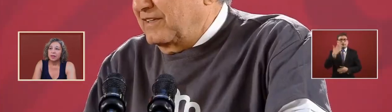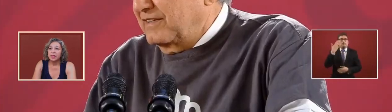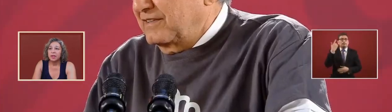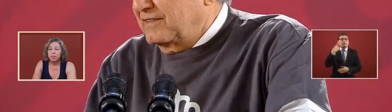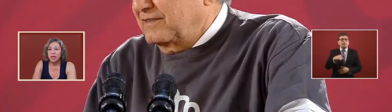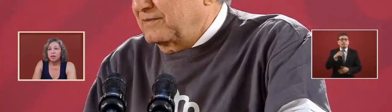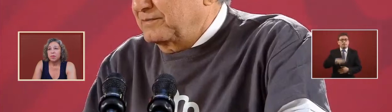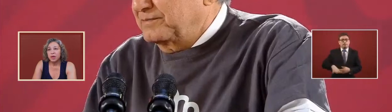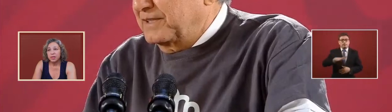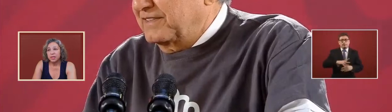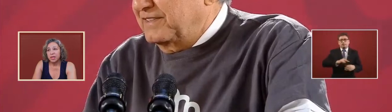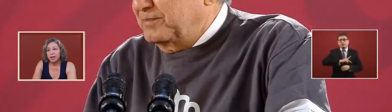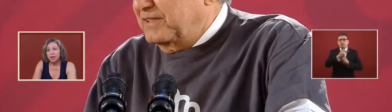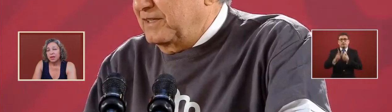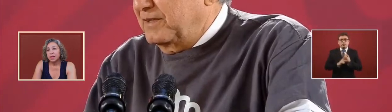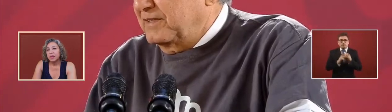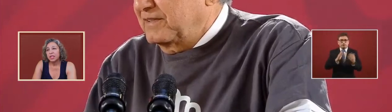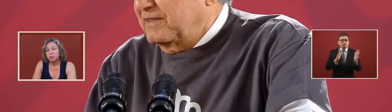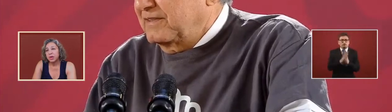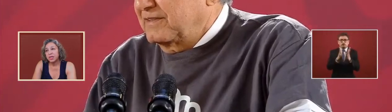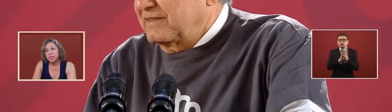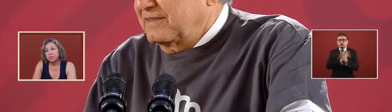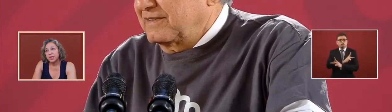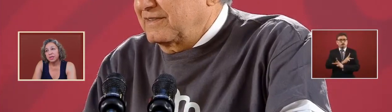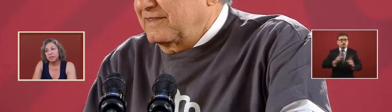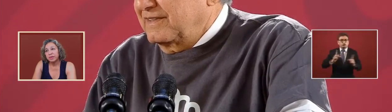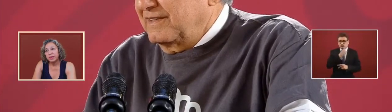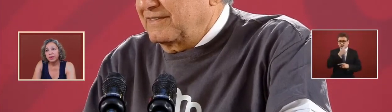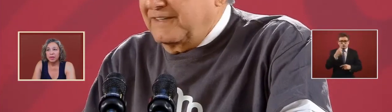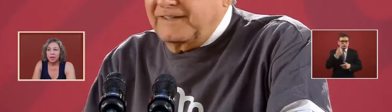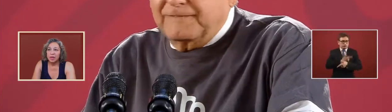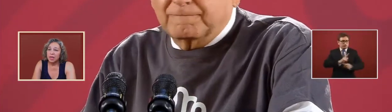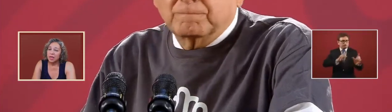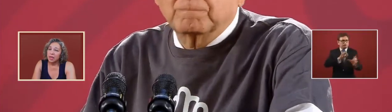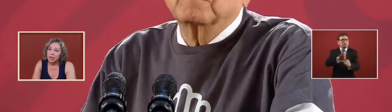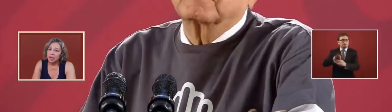that there be a democracy that's participative